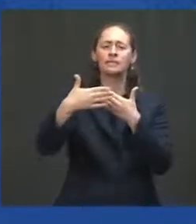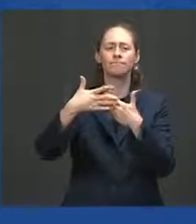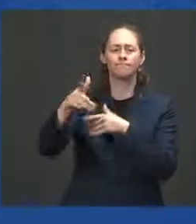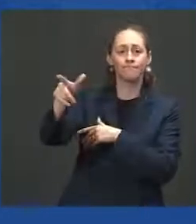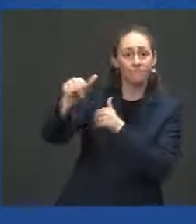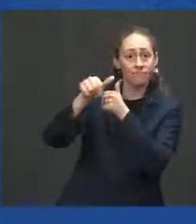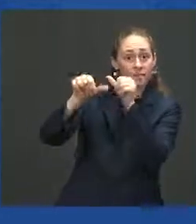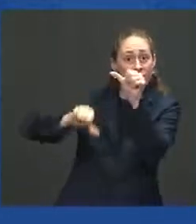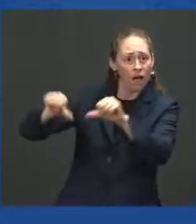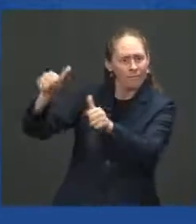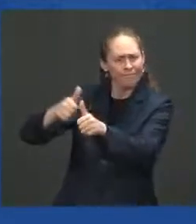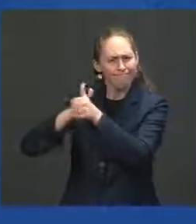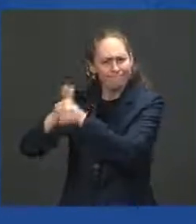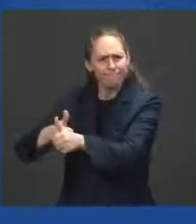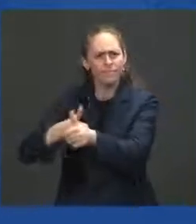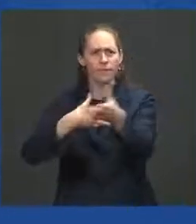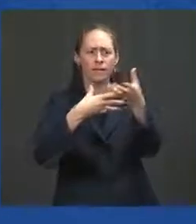confidence.